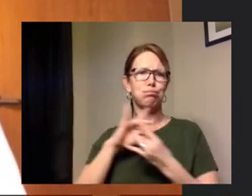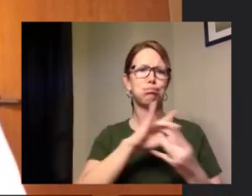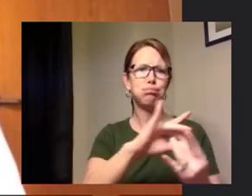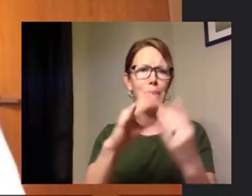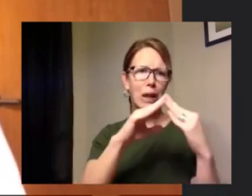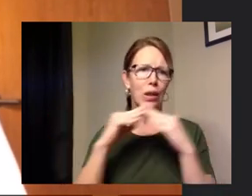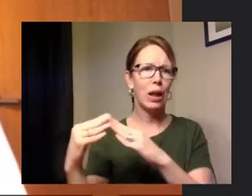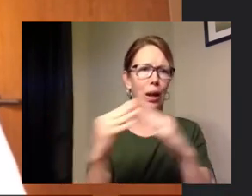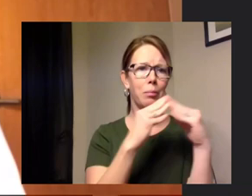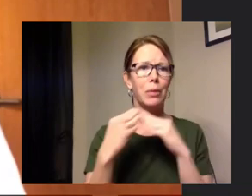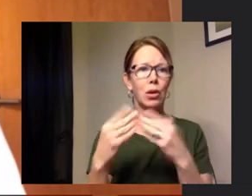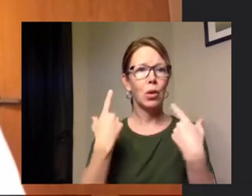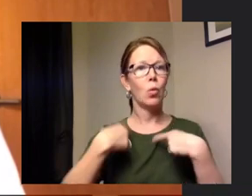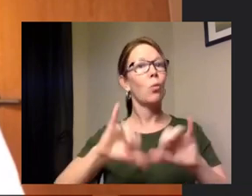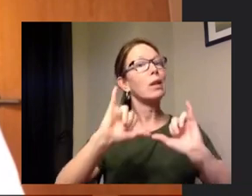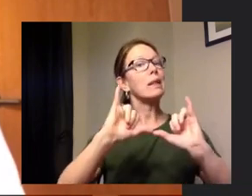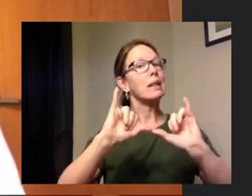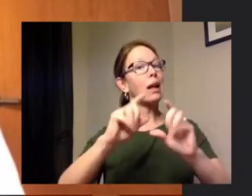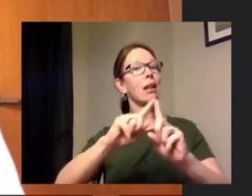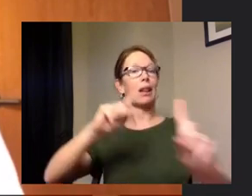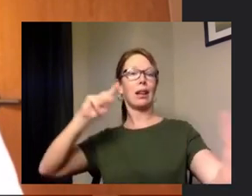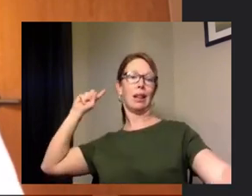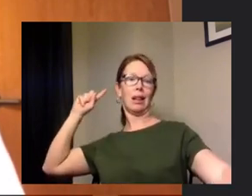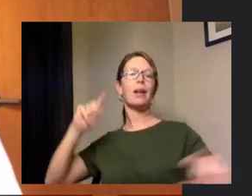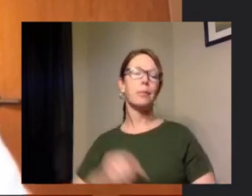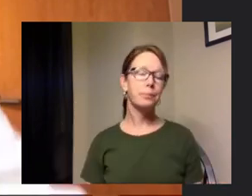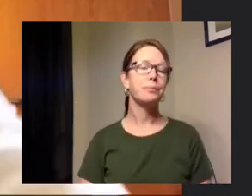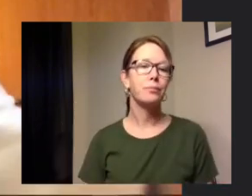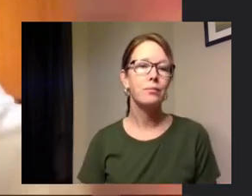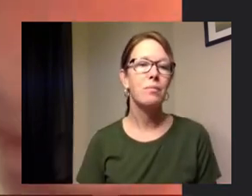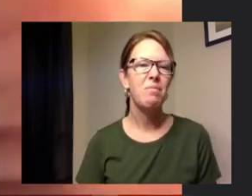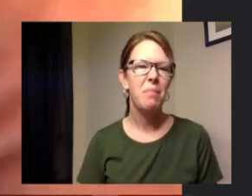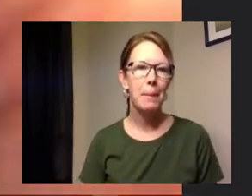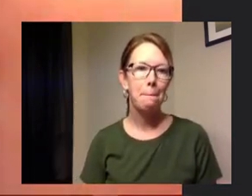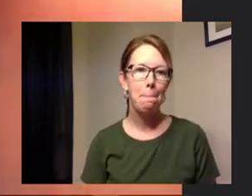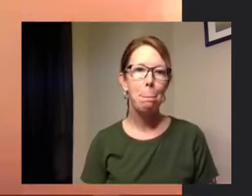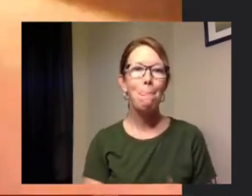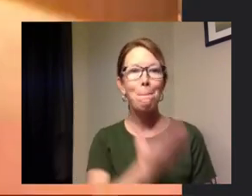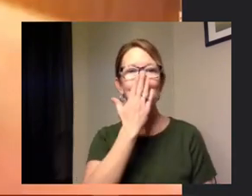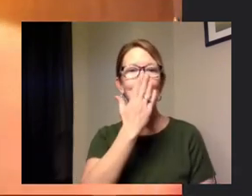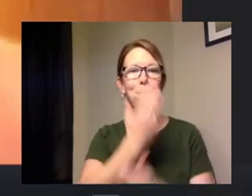while we maintain our physical distancing thanks everyone